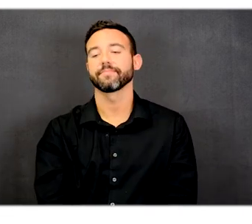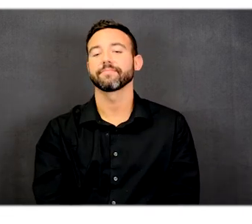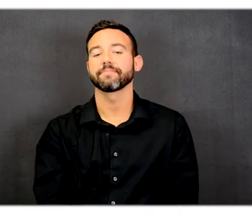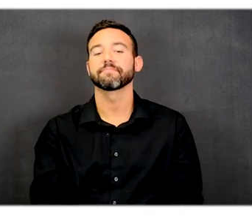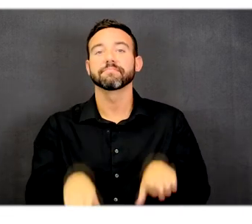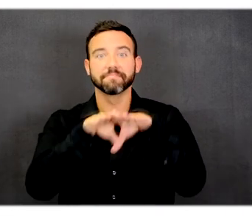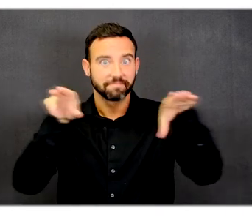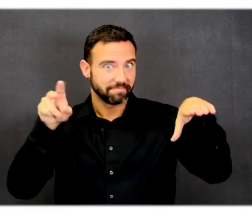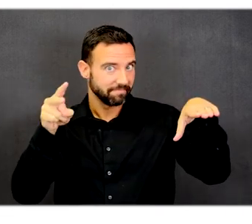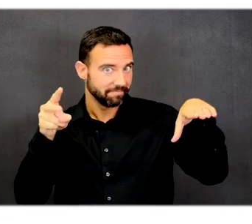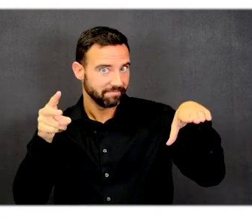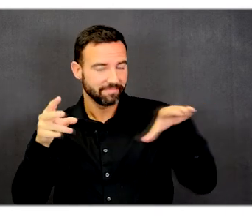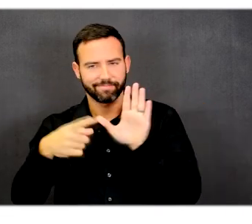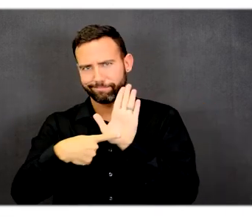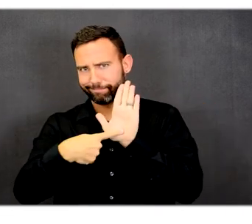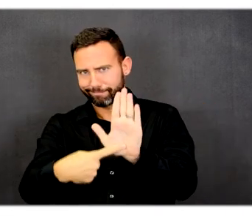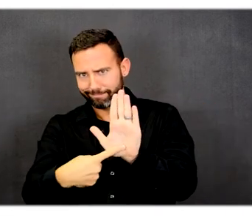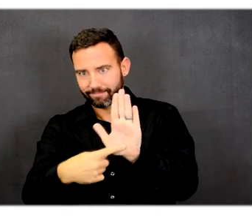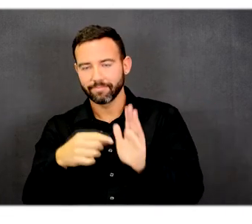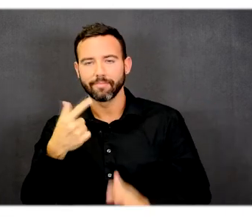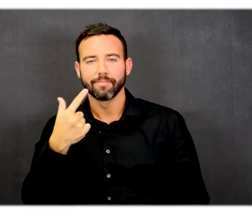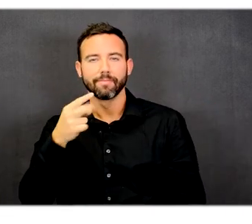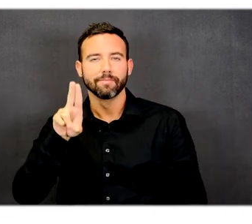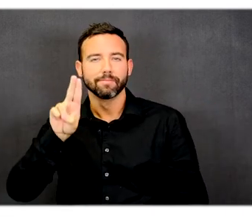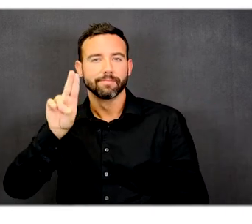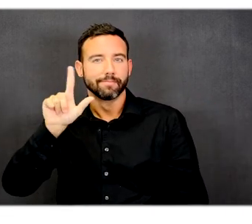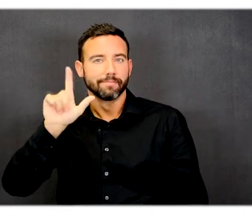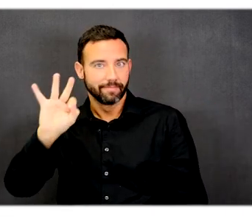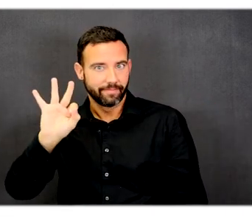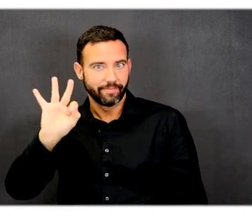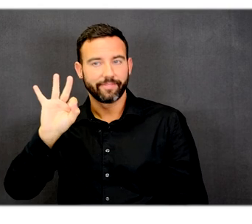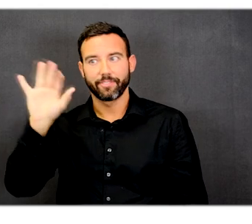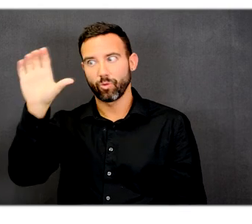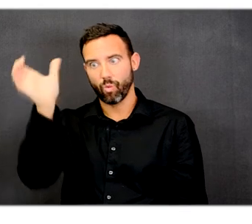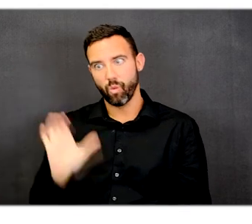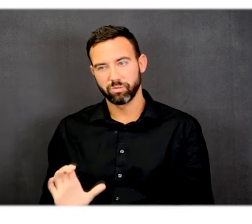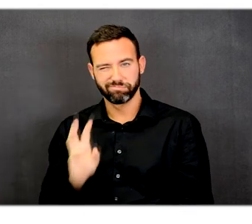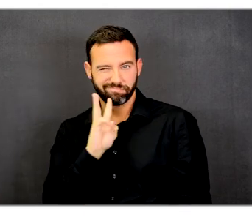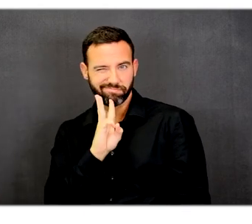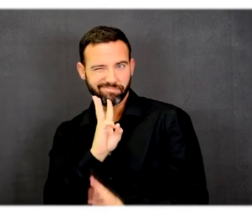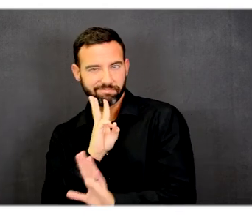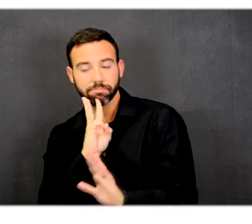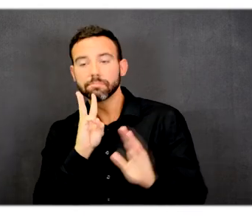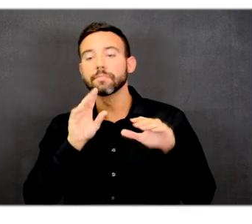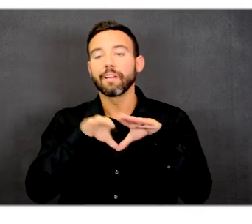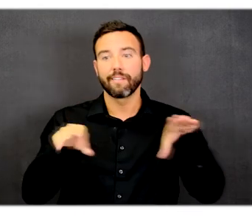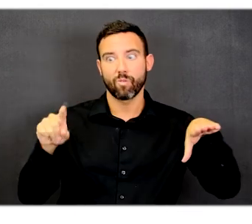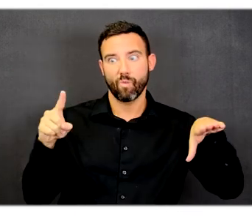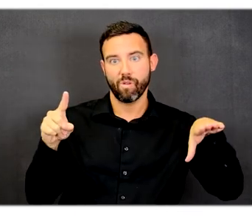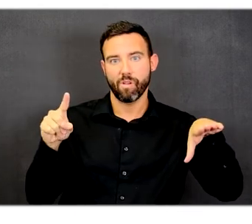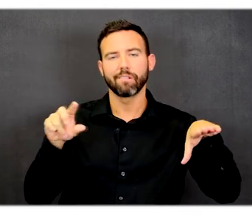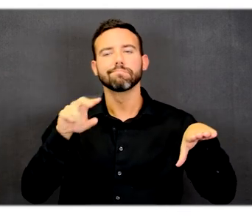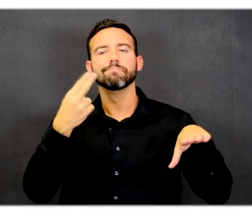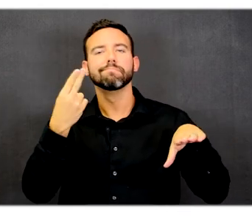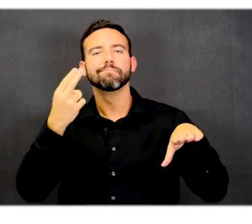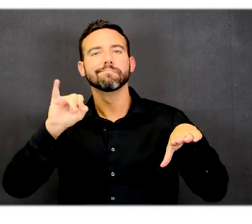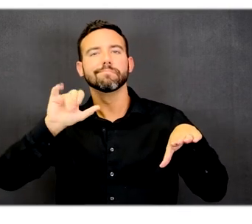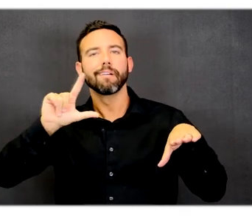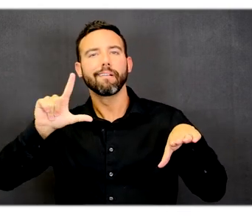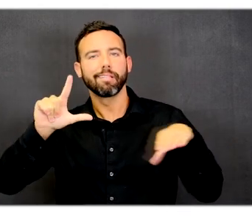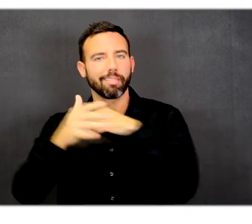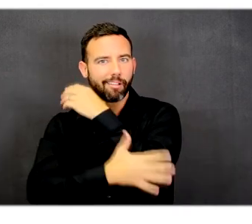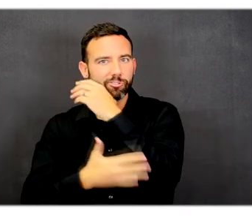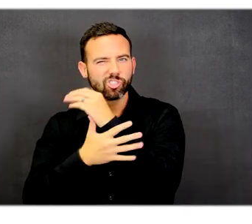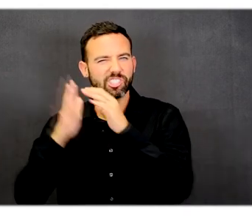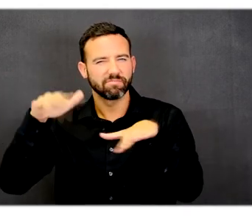Level 2 is represented by Gulf Coast. Level 1 is represented by Hill Country. And finally,